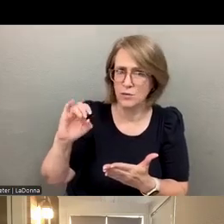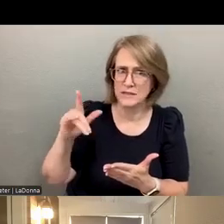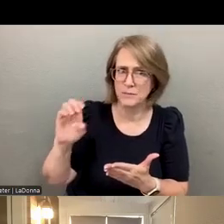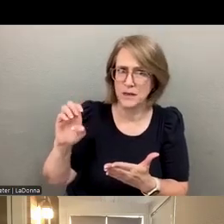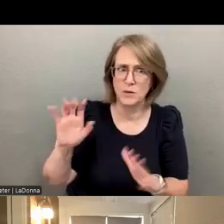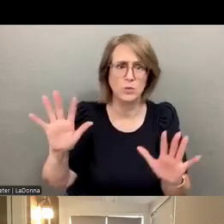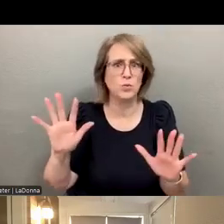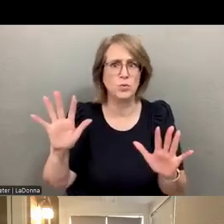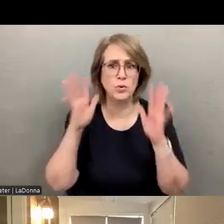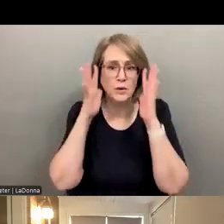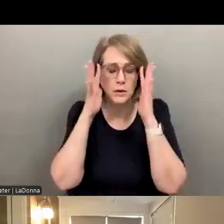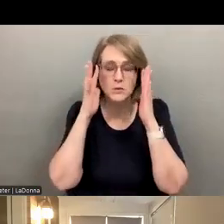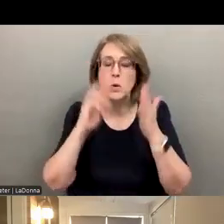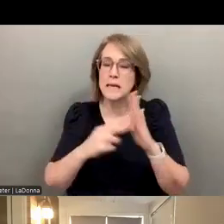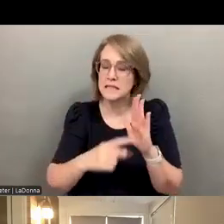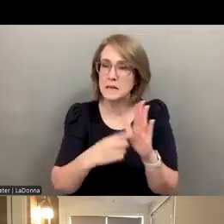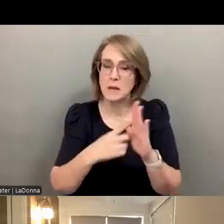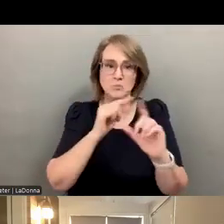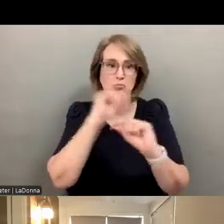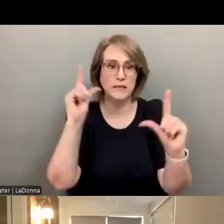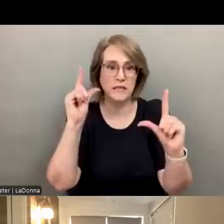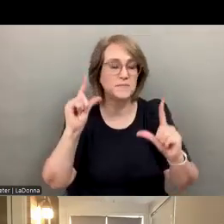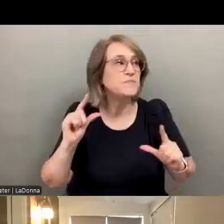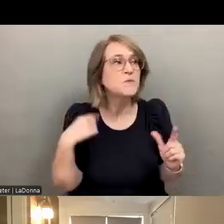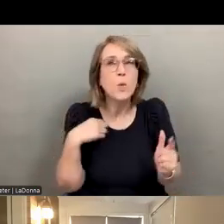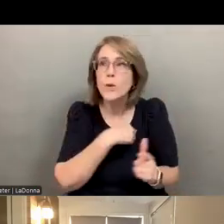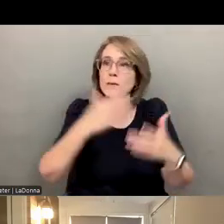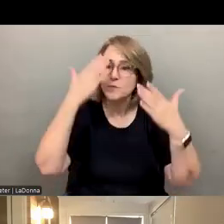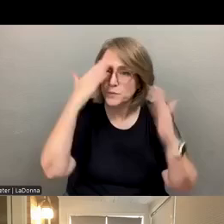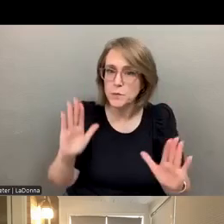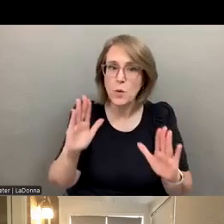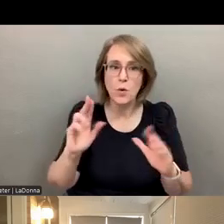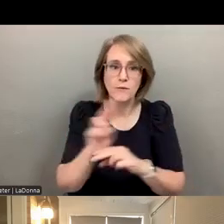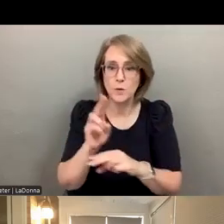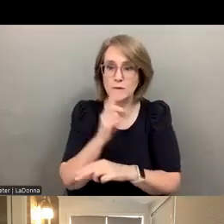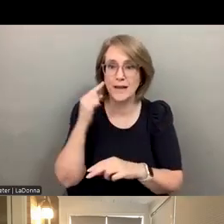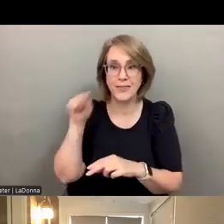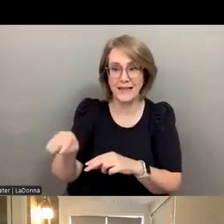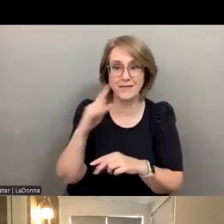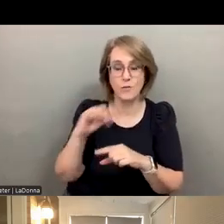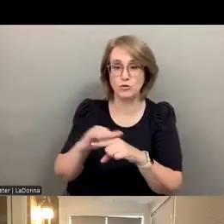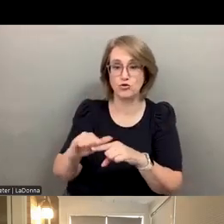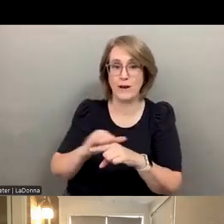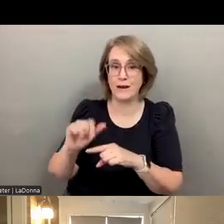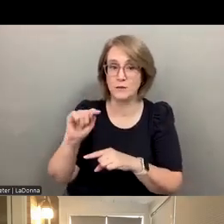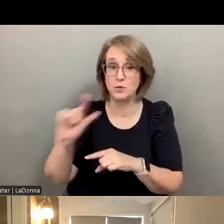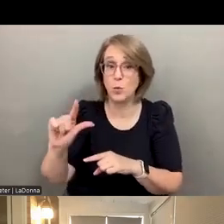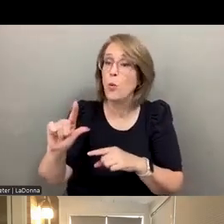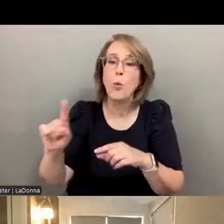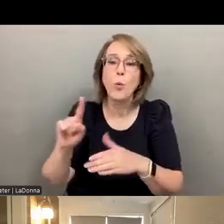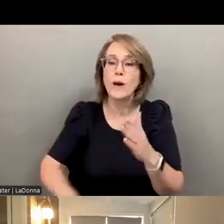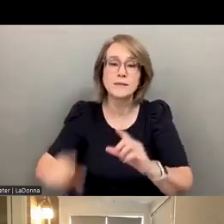can do things that are surprising. And I think what we don't know yet is in the context of using this for training tools, what are those surprising